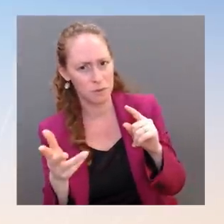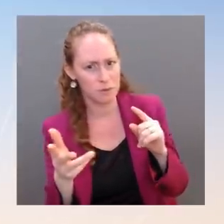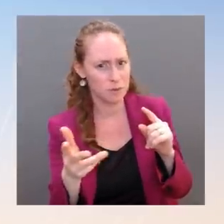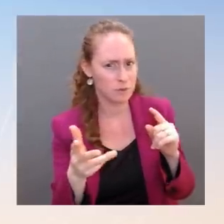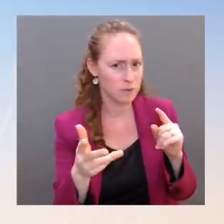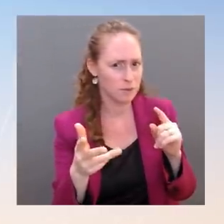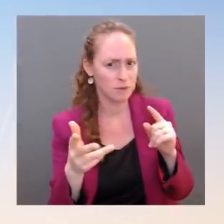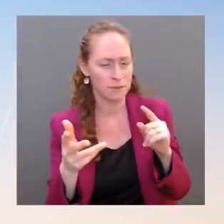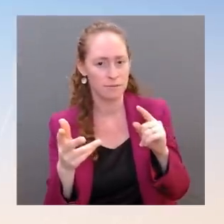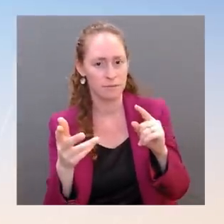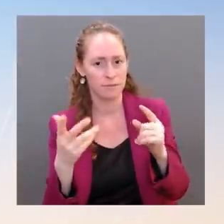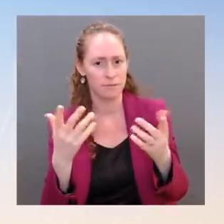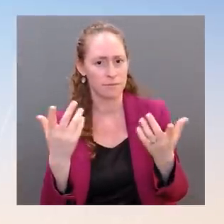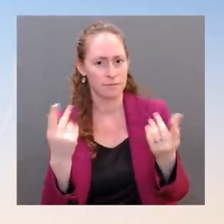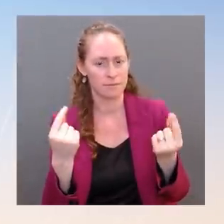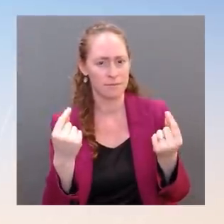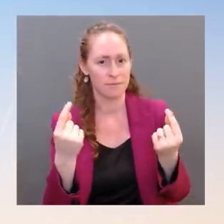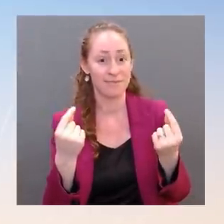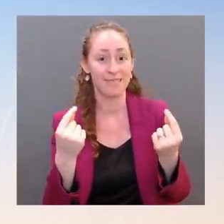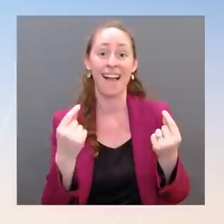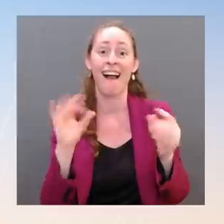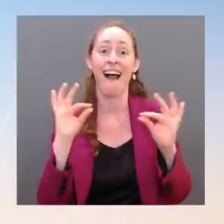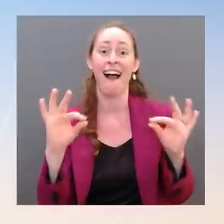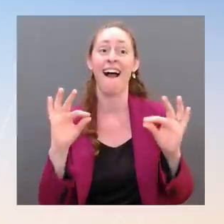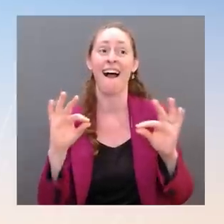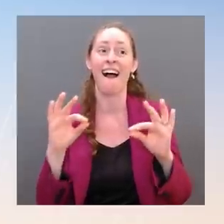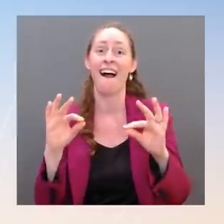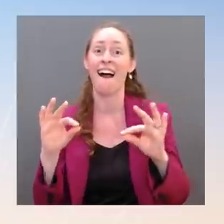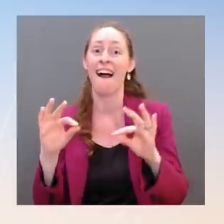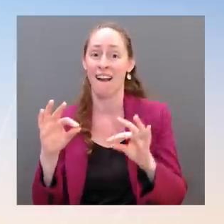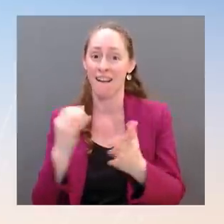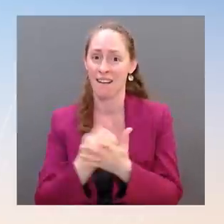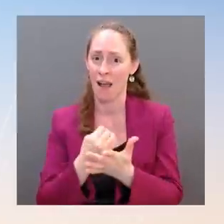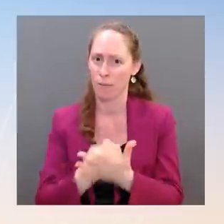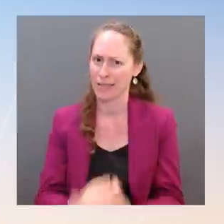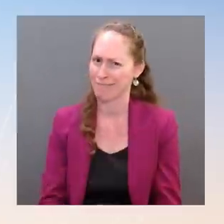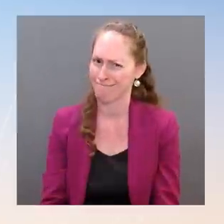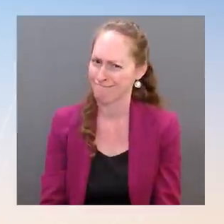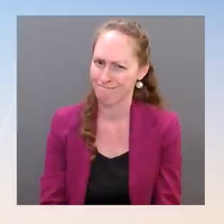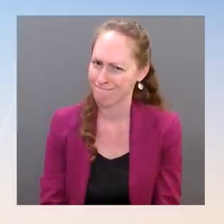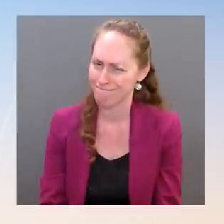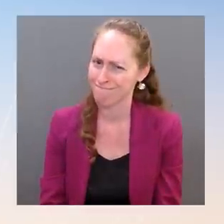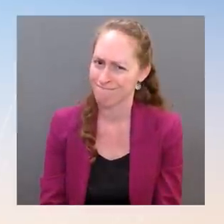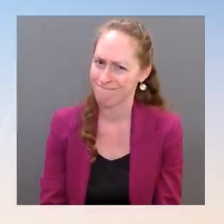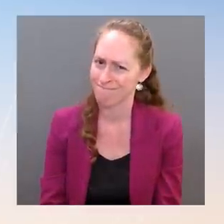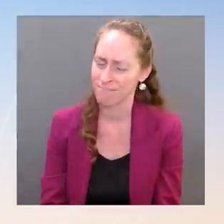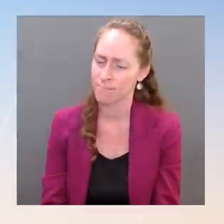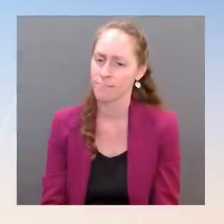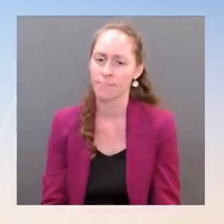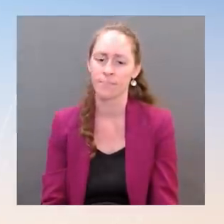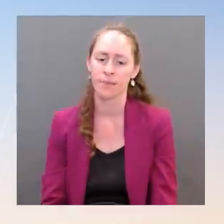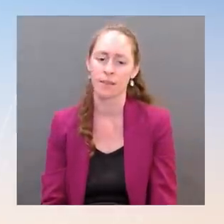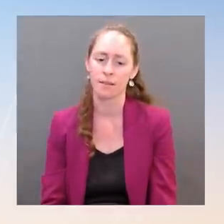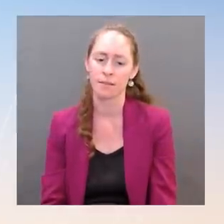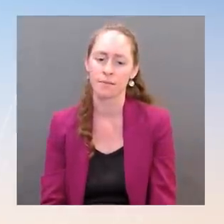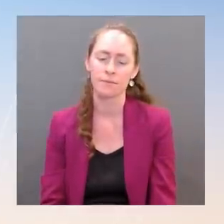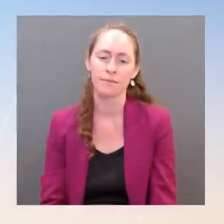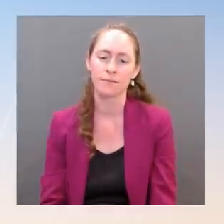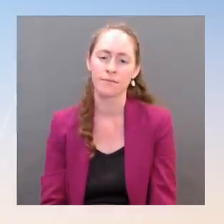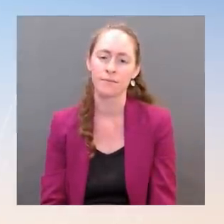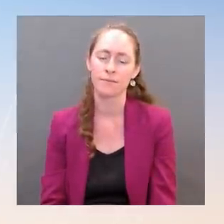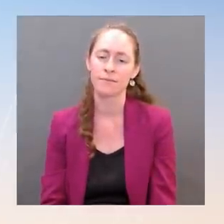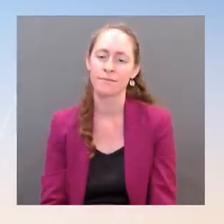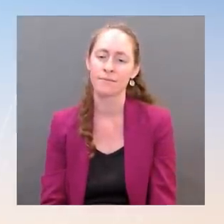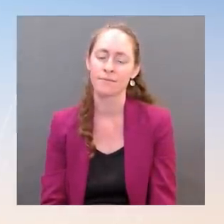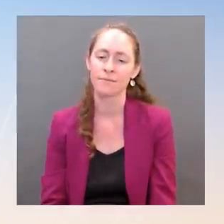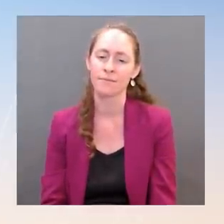new level of alarm within the White House about this topic? know, we say this all the time, Joss, you know, it's Justin, the Fed chair, you know, the